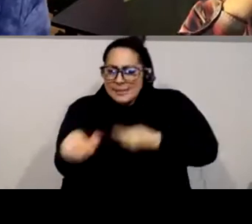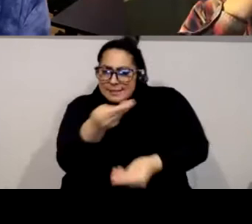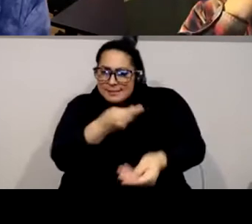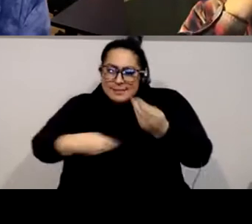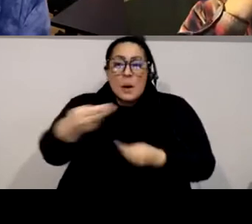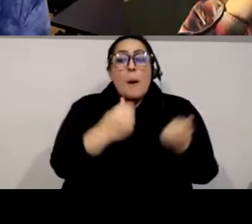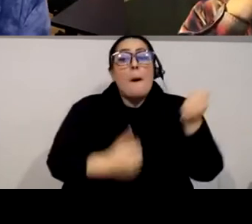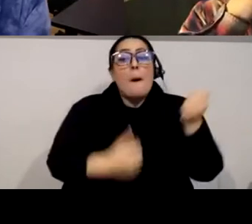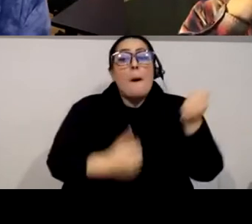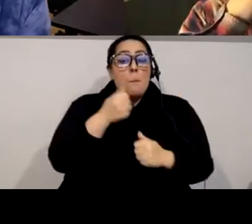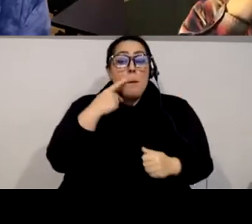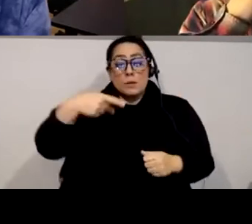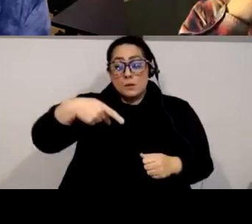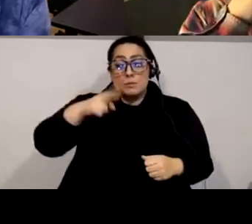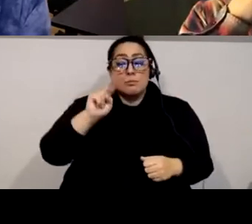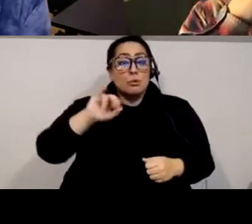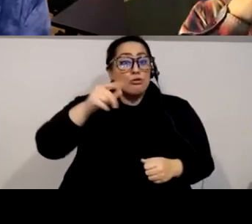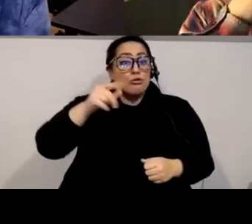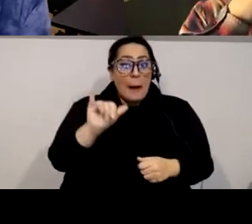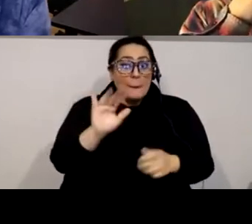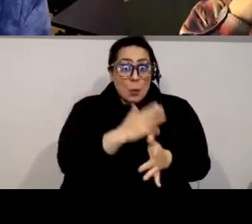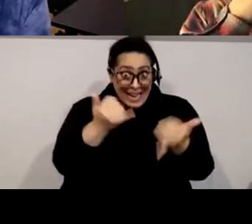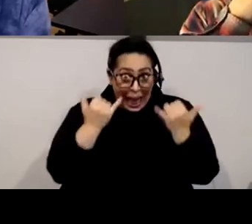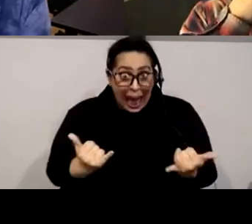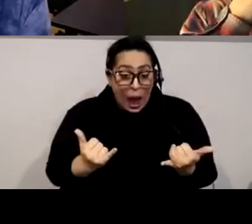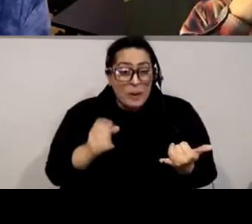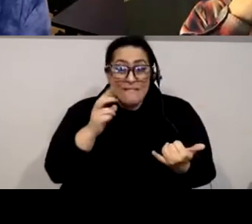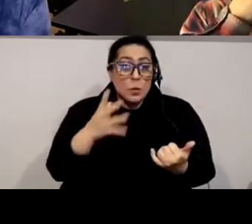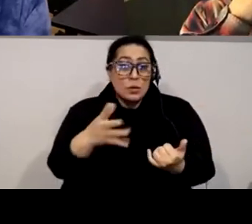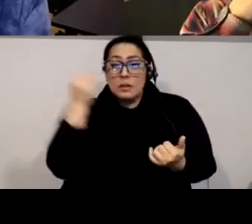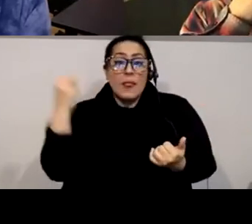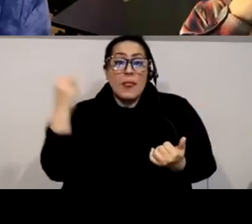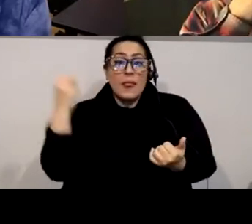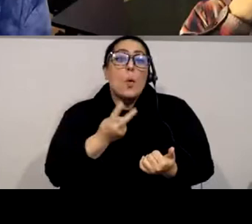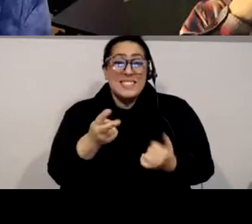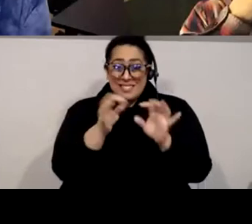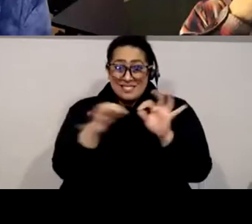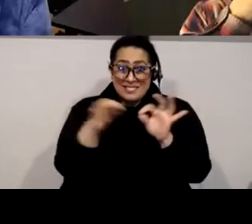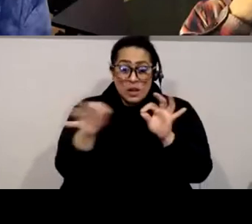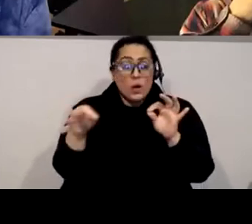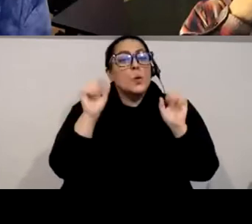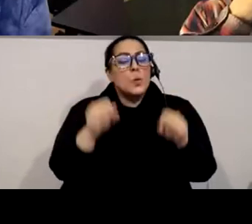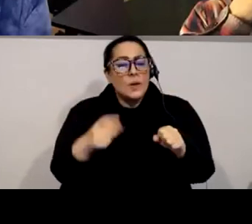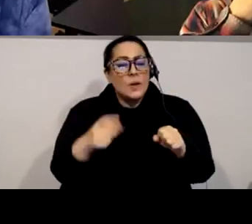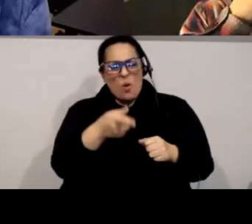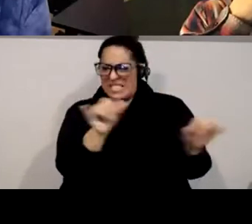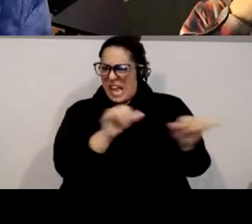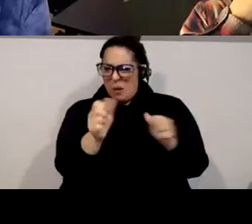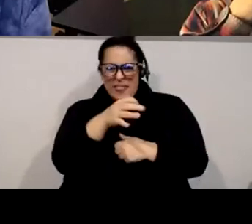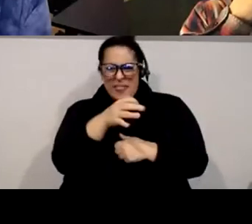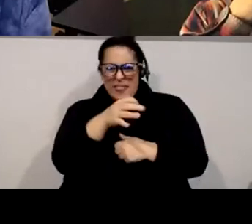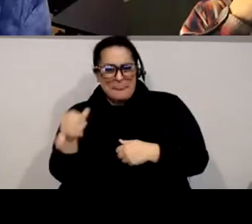vocals would sound to you like just any old pop and hip-hop track so what does that mean and is that is that fair to say that's just